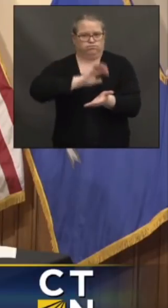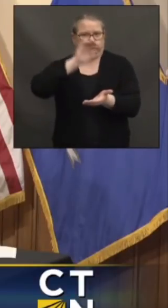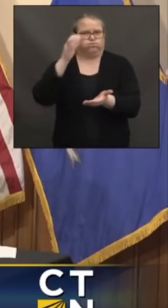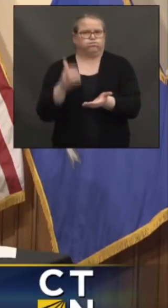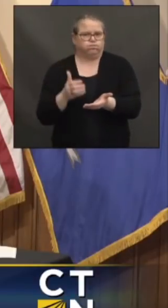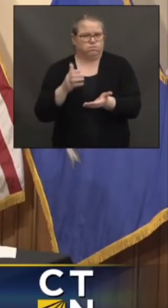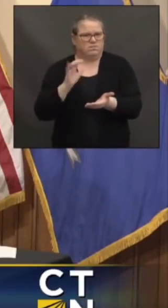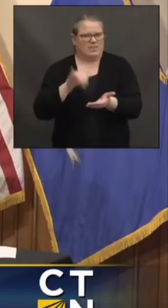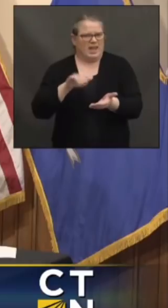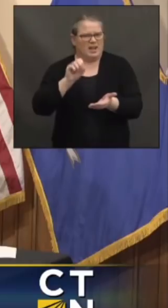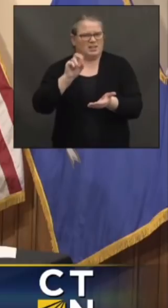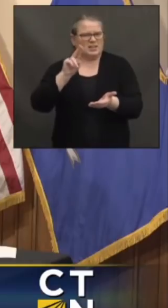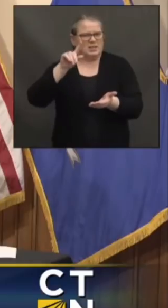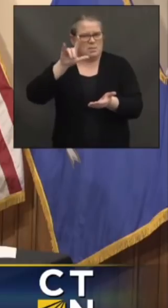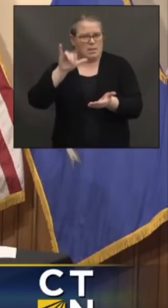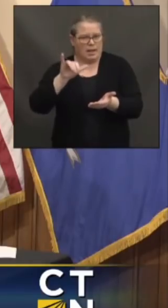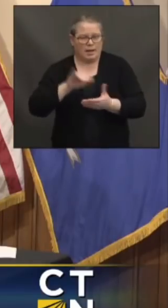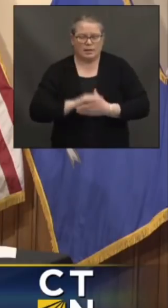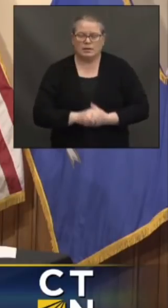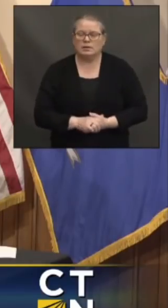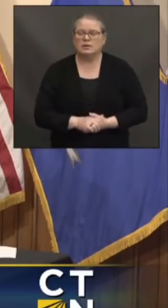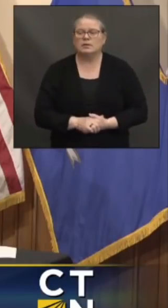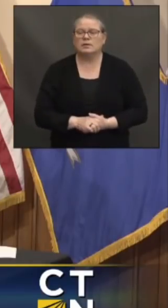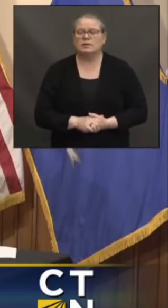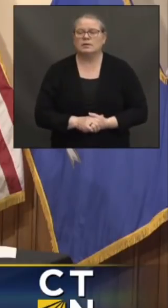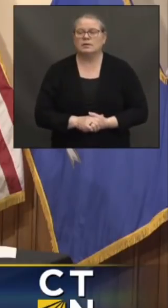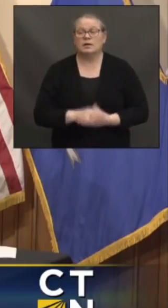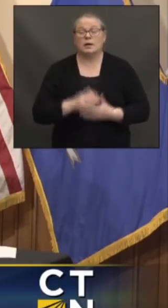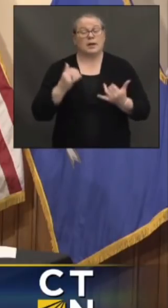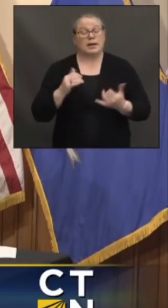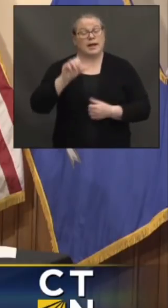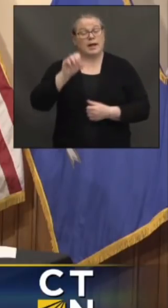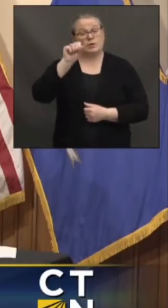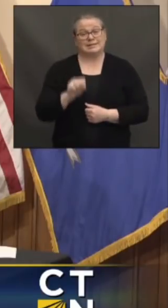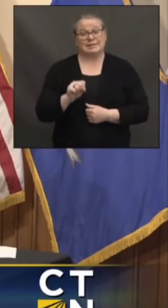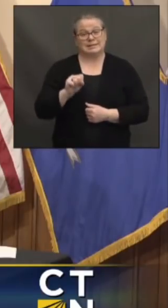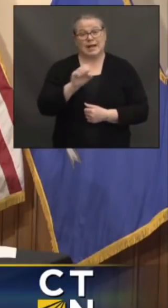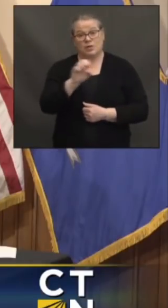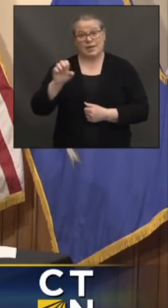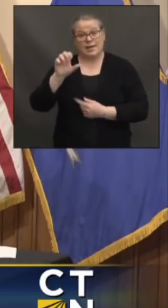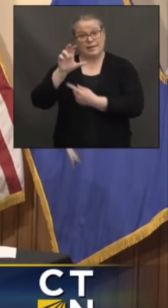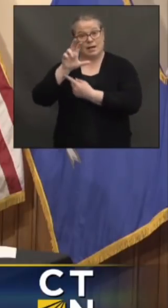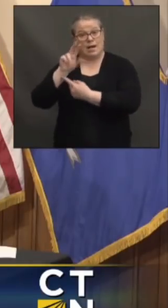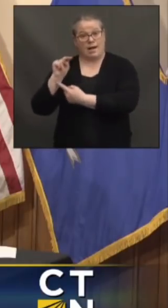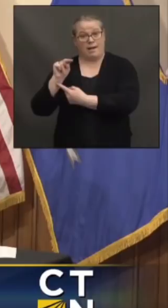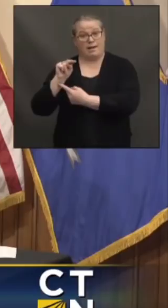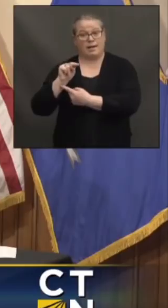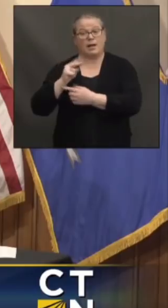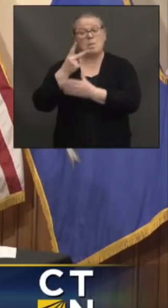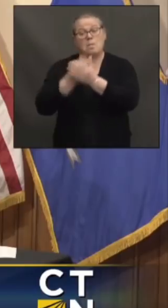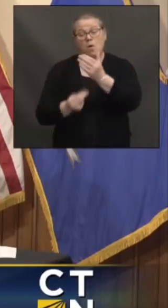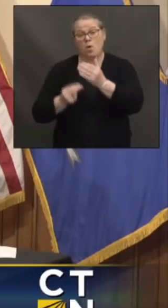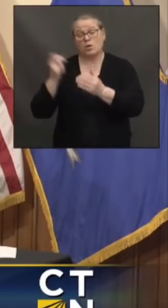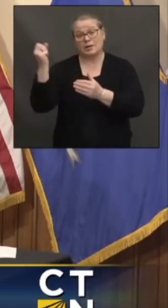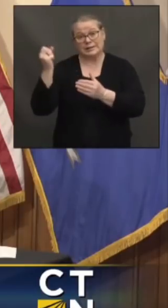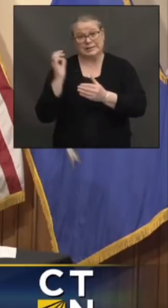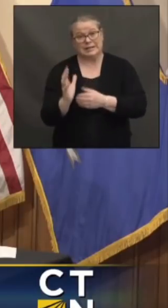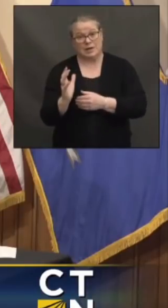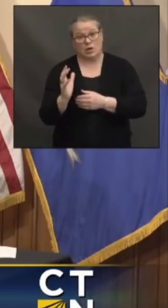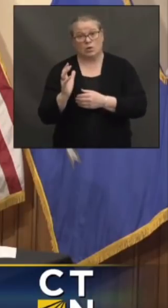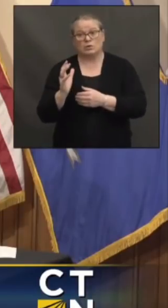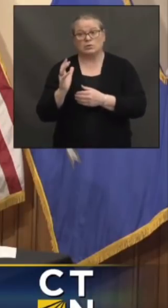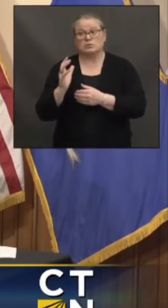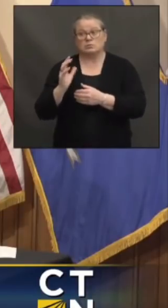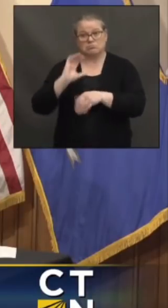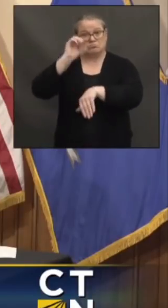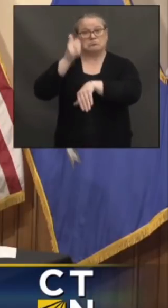But with both of the casinos in Southeastern Connecticut are online now with mass vaccination sites and at both of them they tell